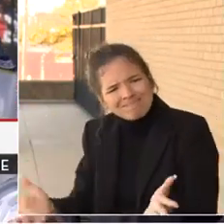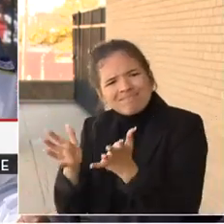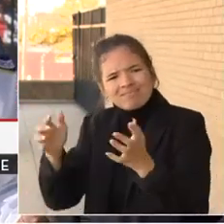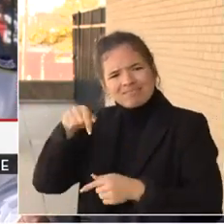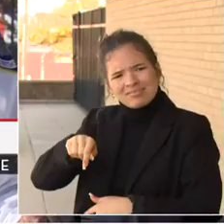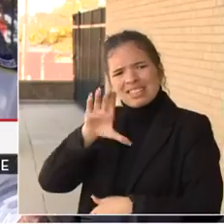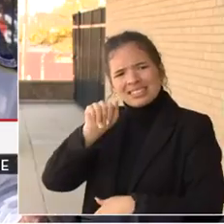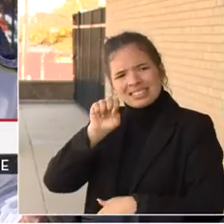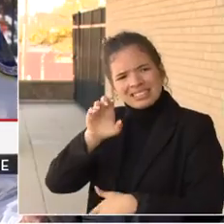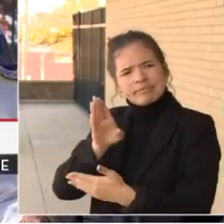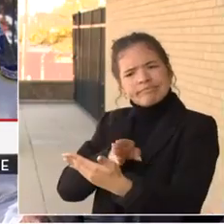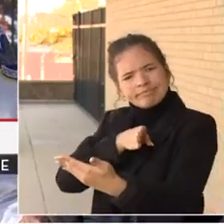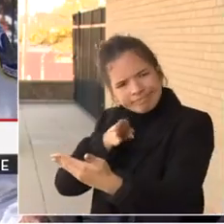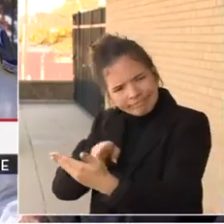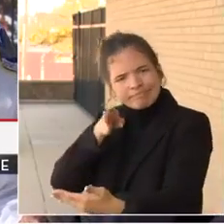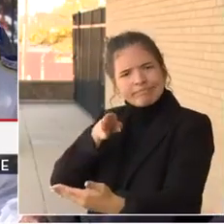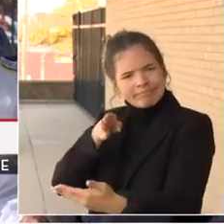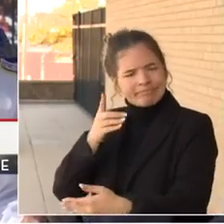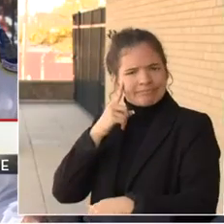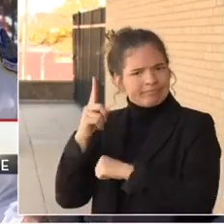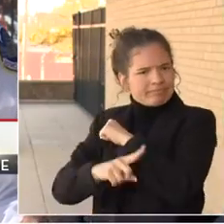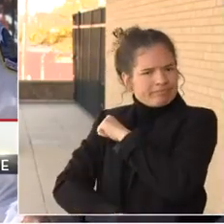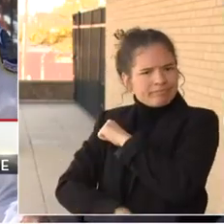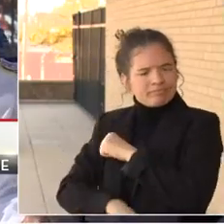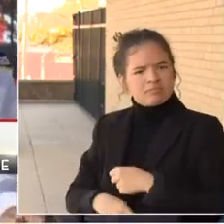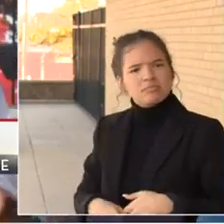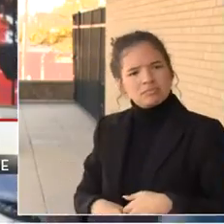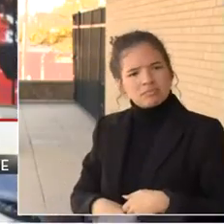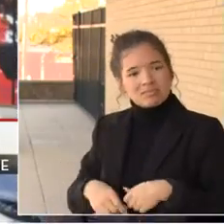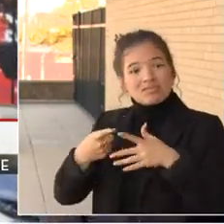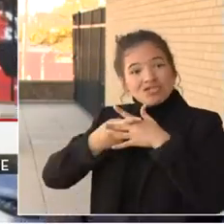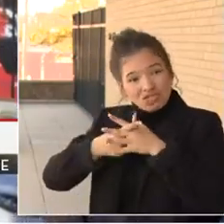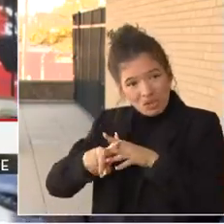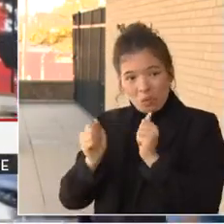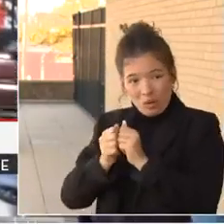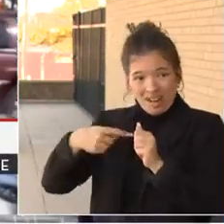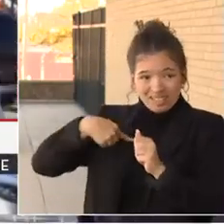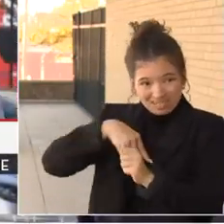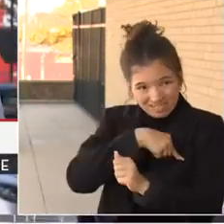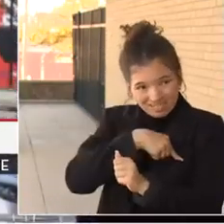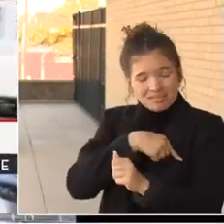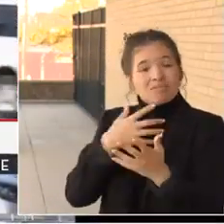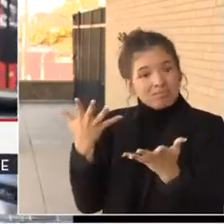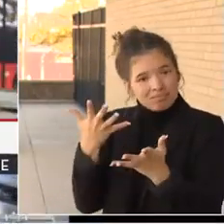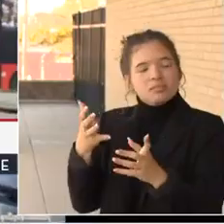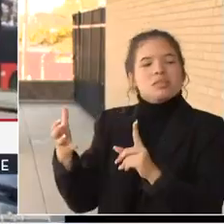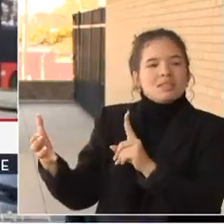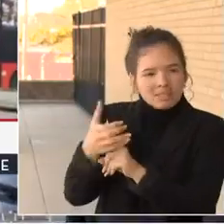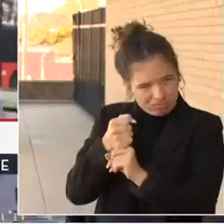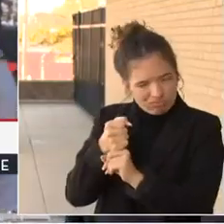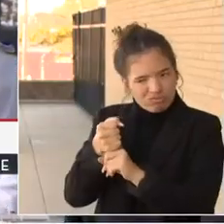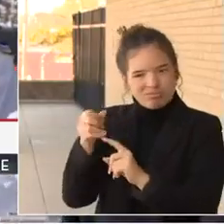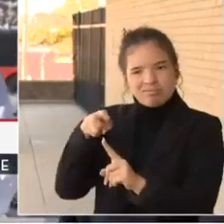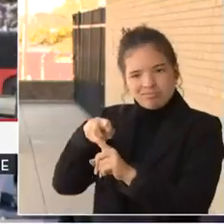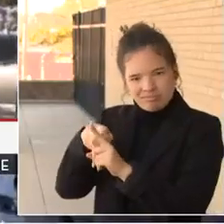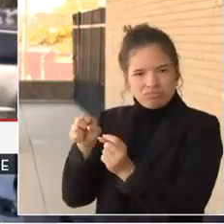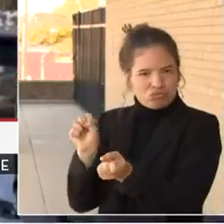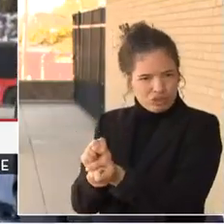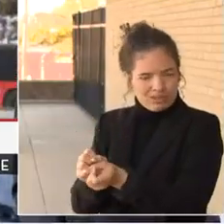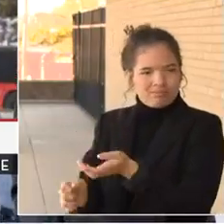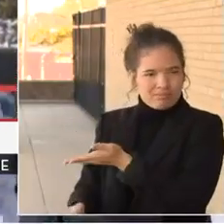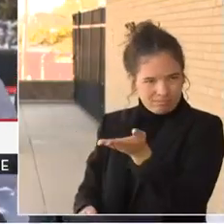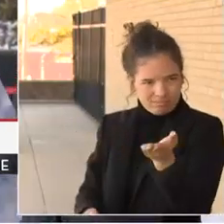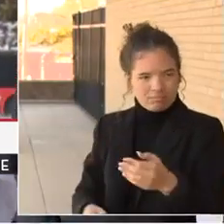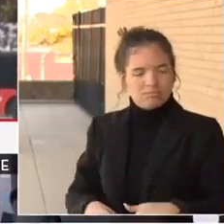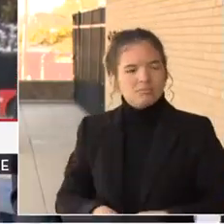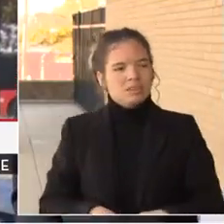accountability piece happens. But it starts with us making the arrest. Okay, thank you. Okay, last question. Chief, we hear that a lot.